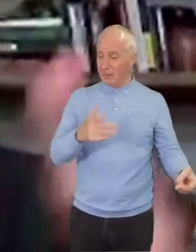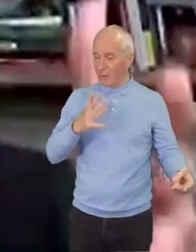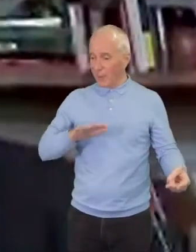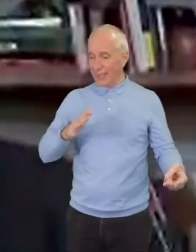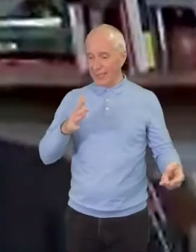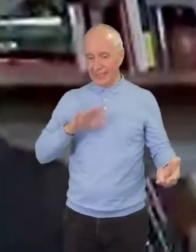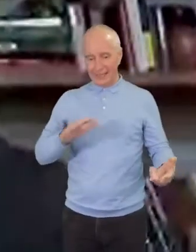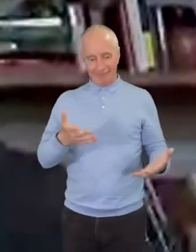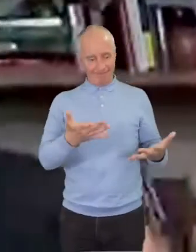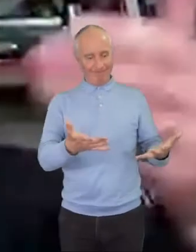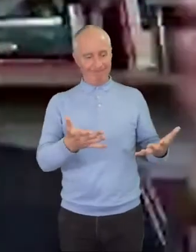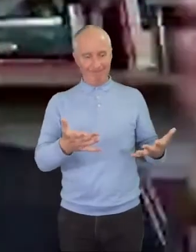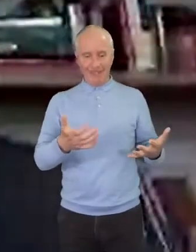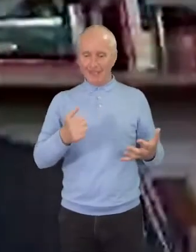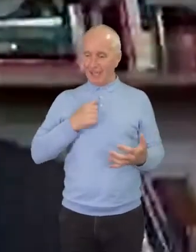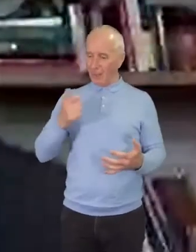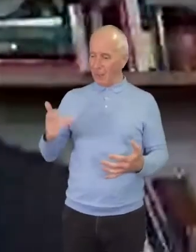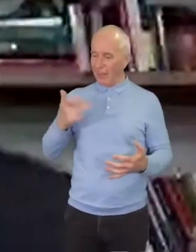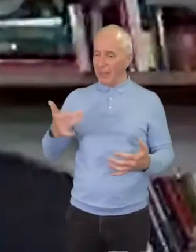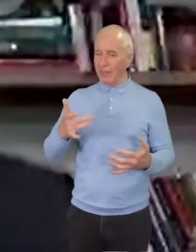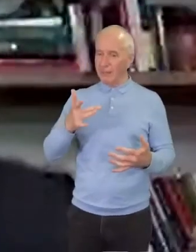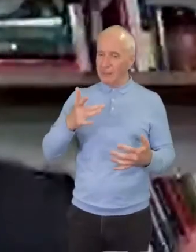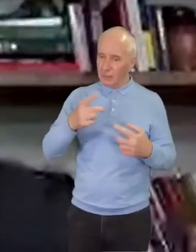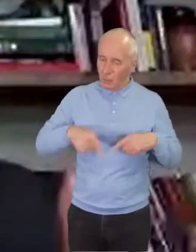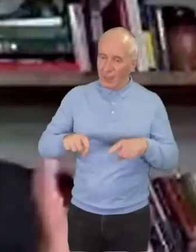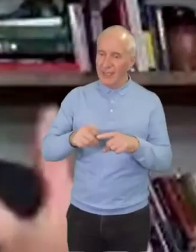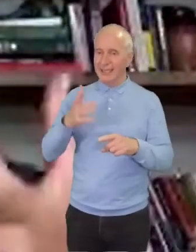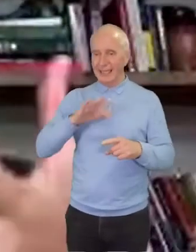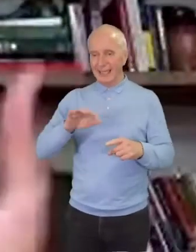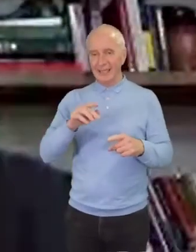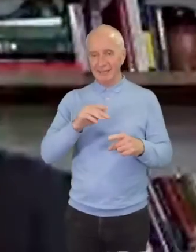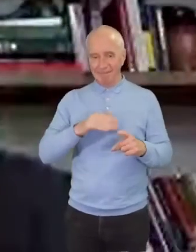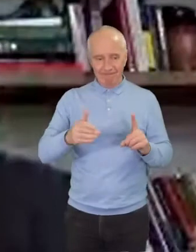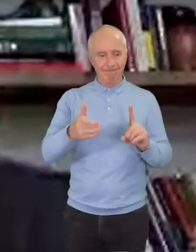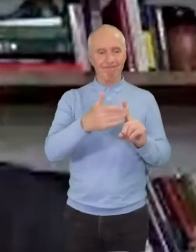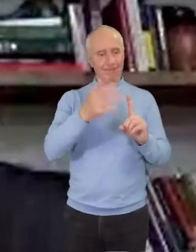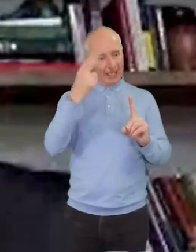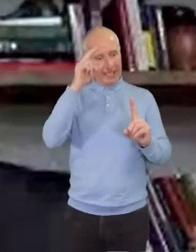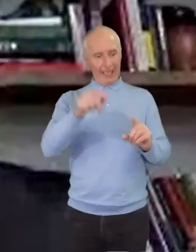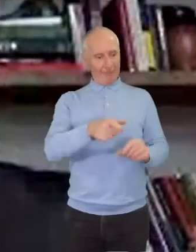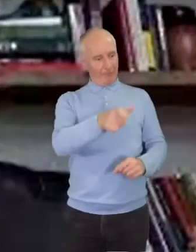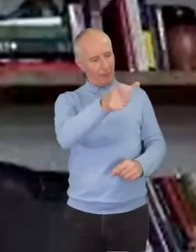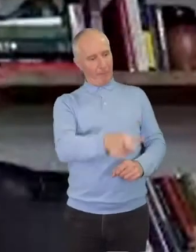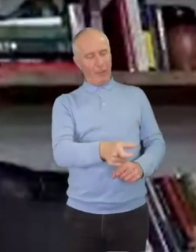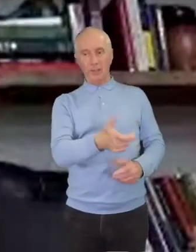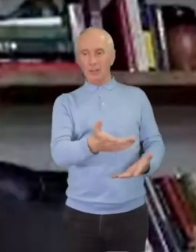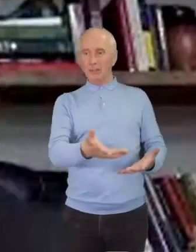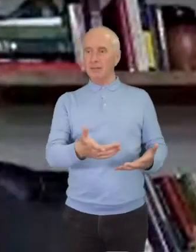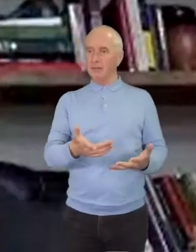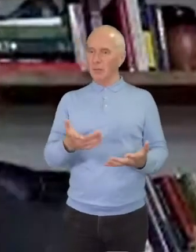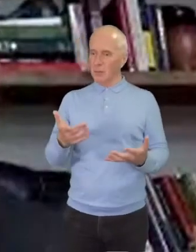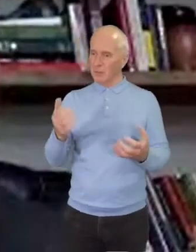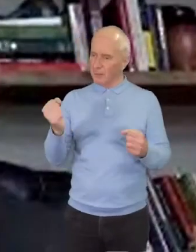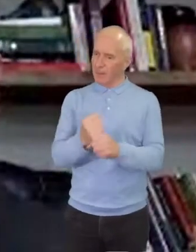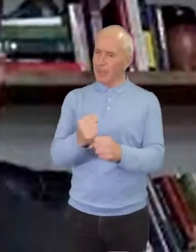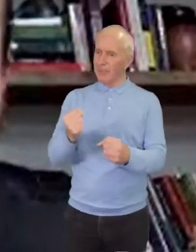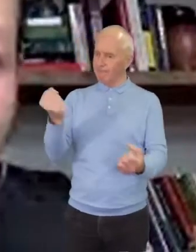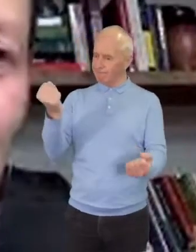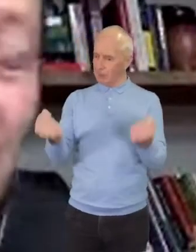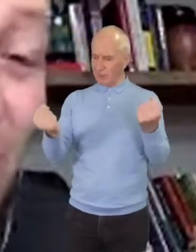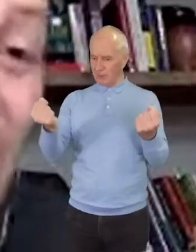person in our own lives, in our own communities. We are to make injustice personal.